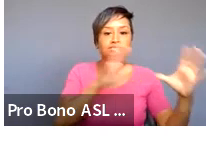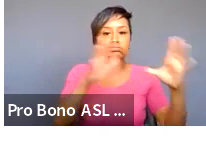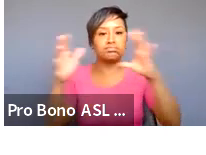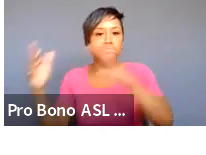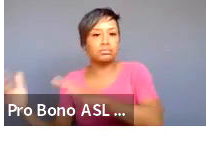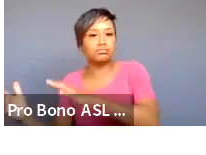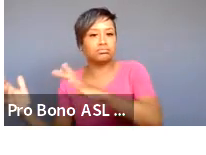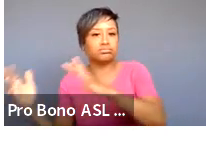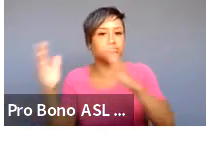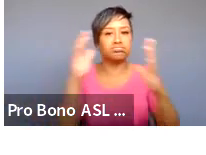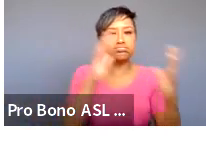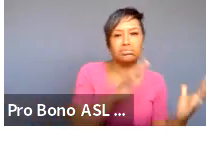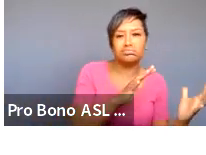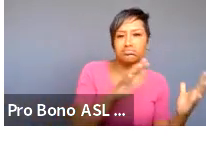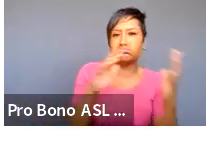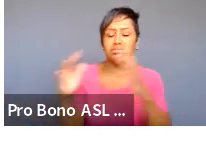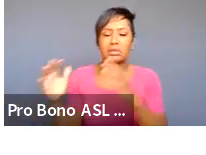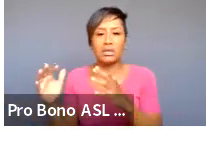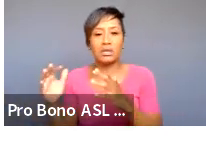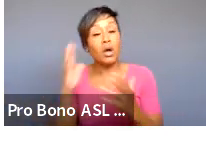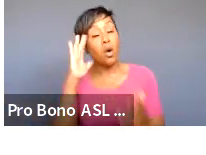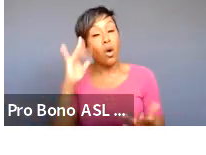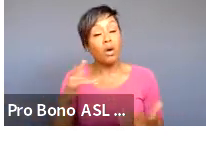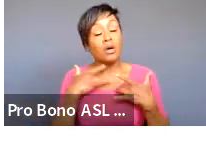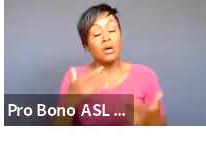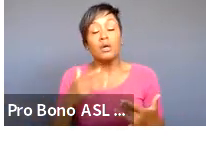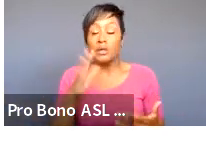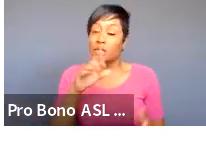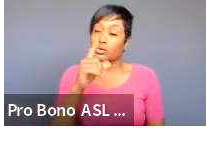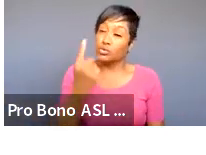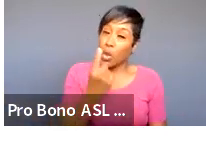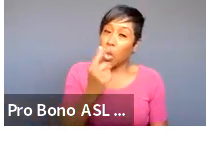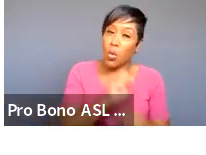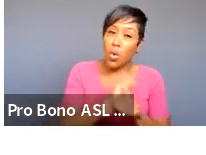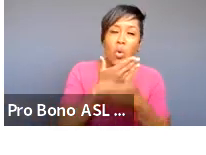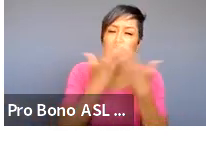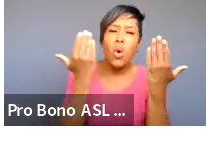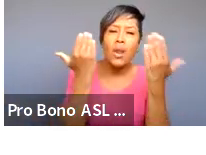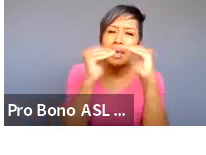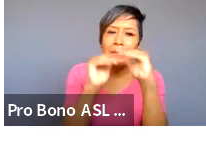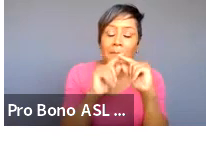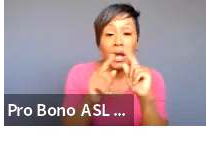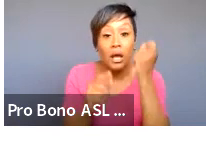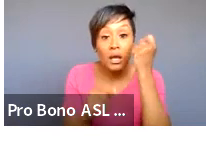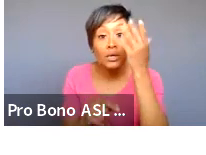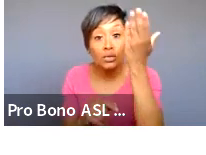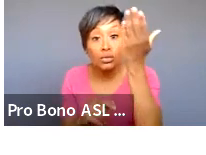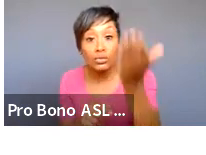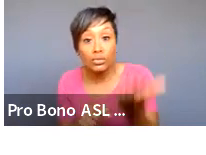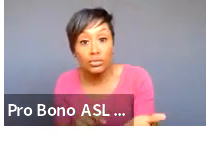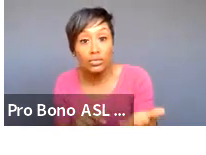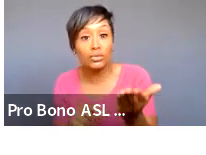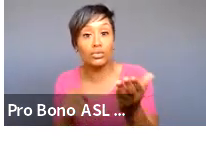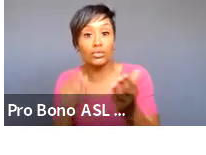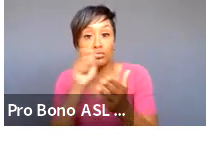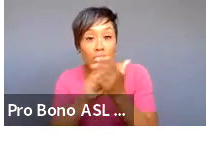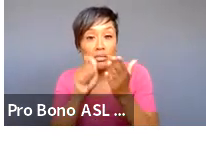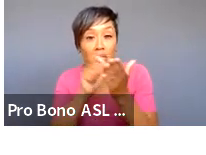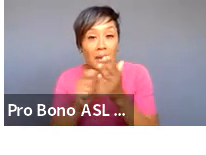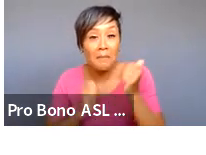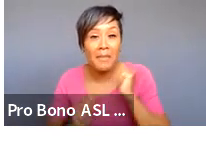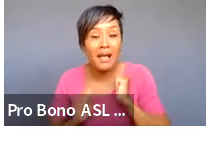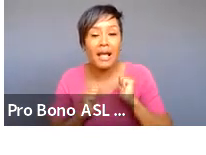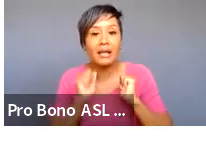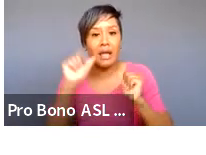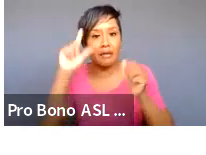work is really limitless when you when you think about it but you yourself as a playwright cannot lose track of your story i i